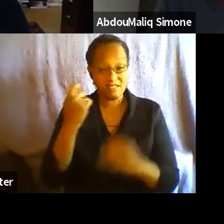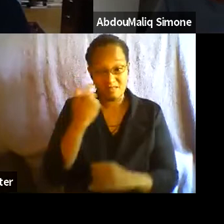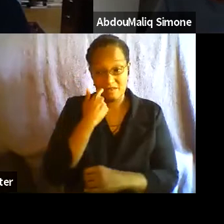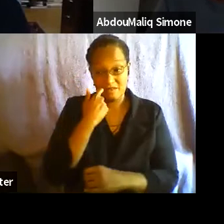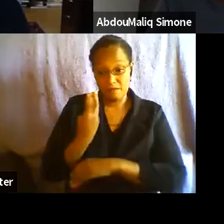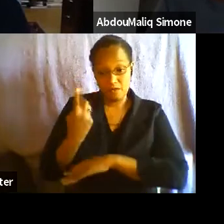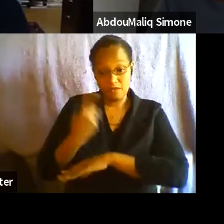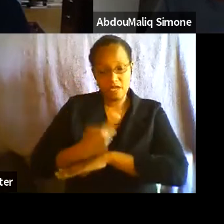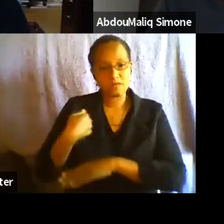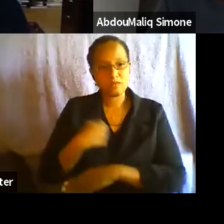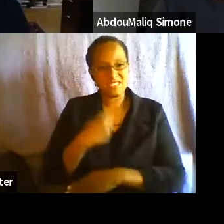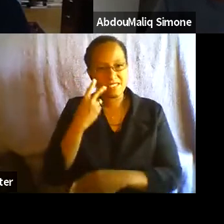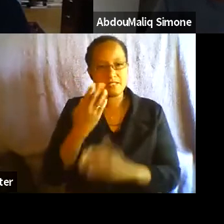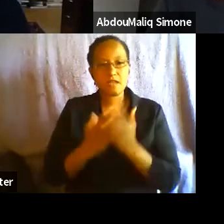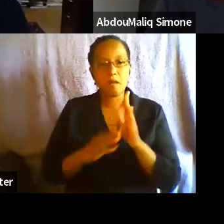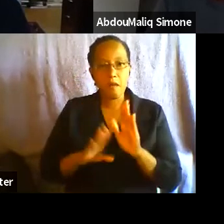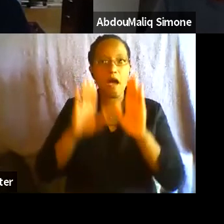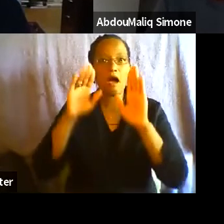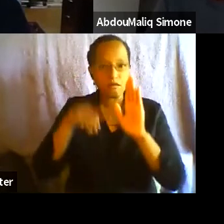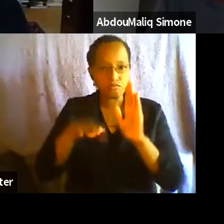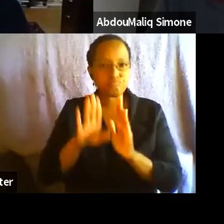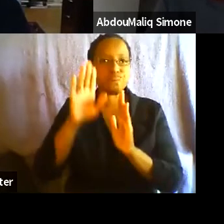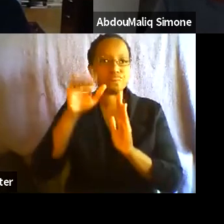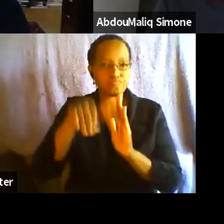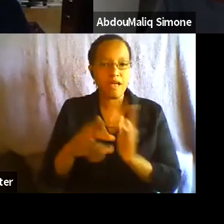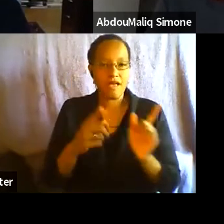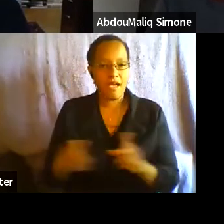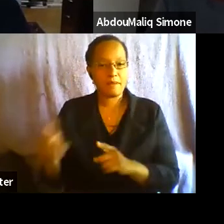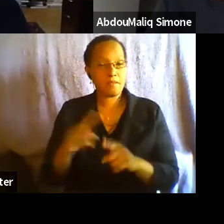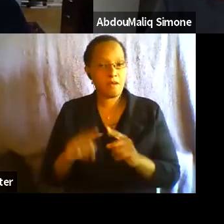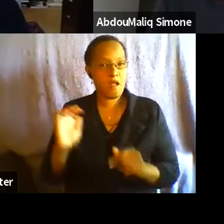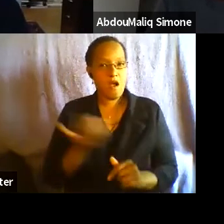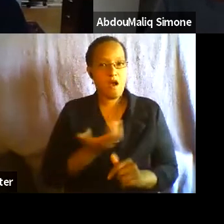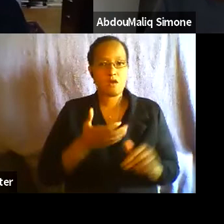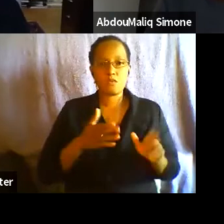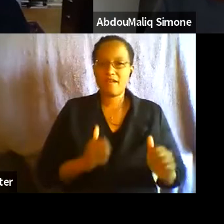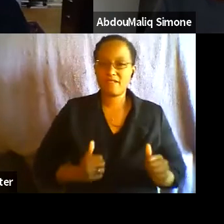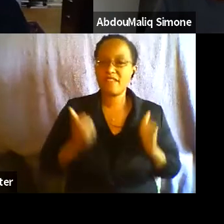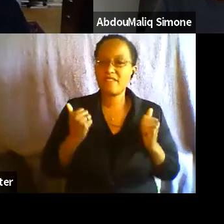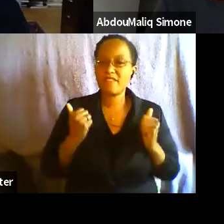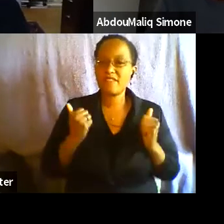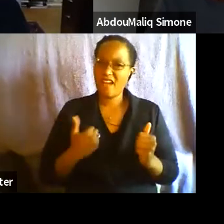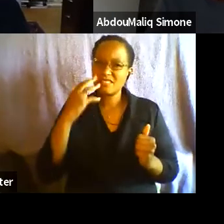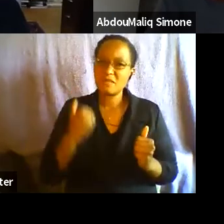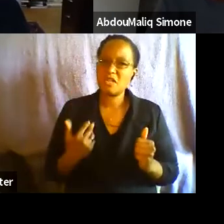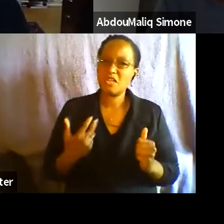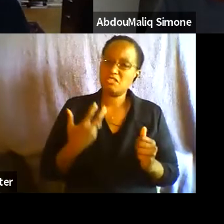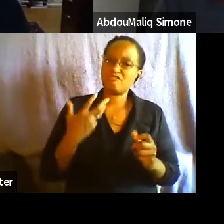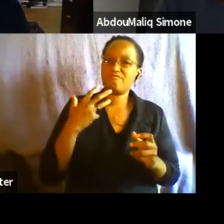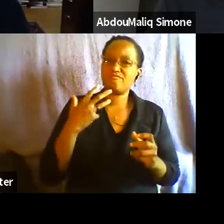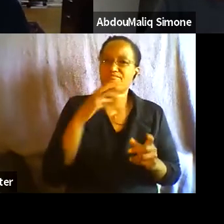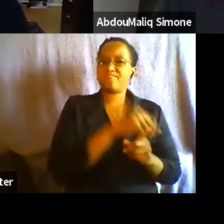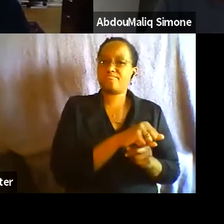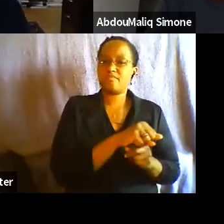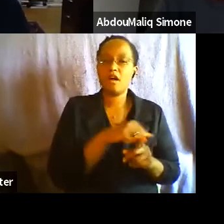But the assault on the standard of living, on our way of living, has also been an assault on our radical imaginary. What we could possibly